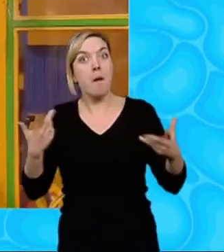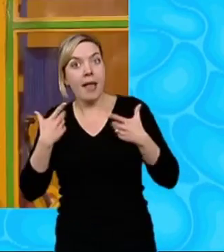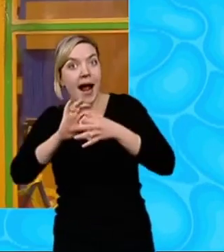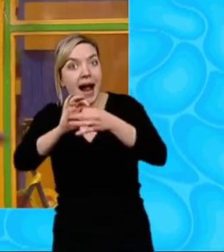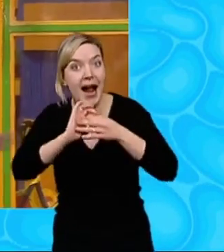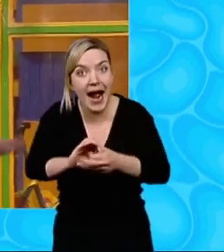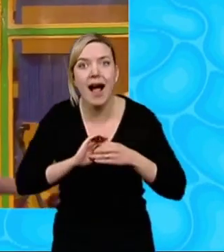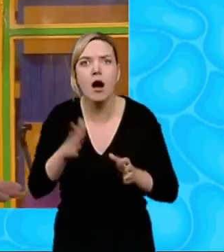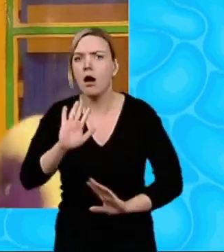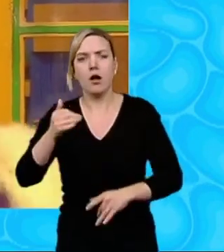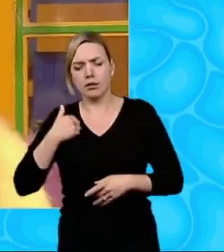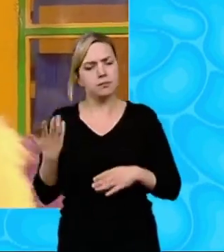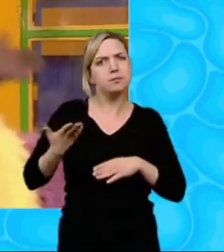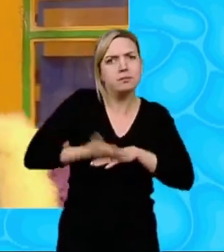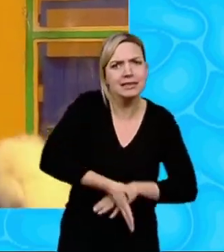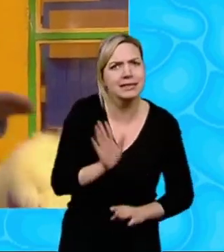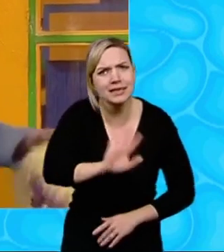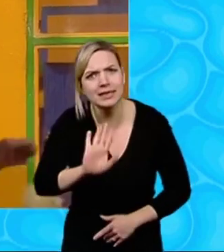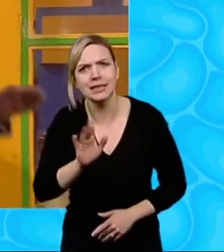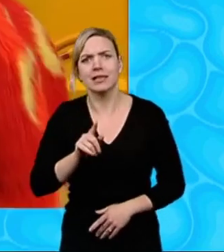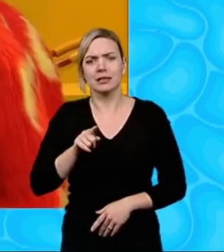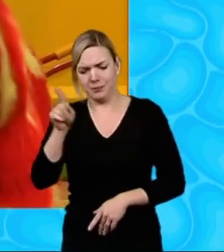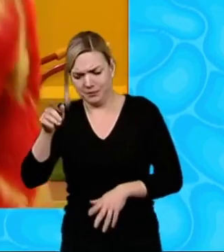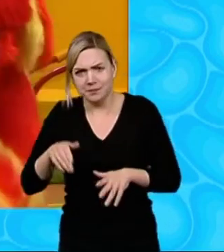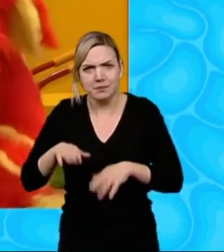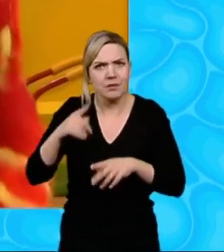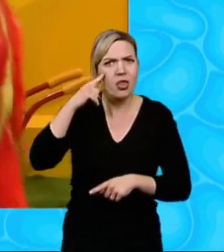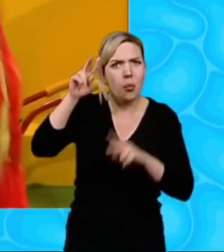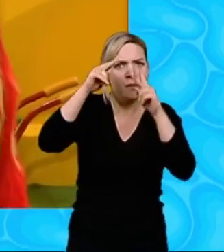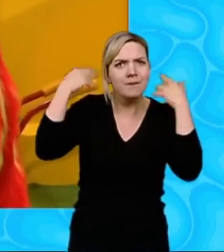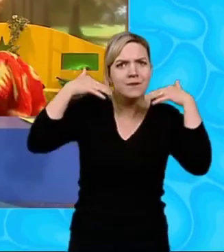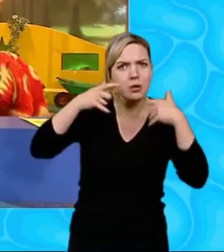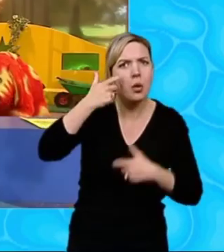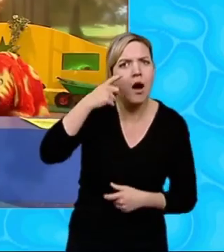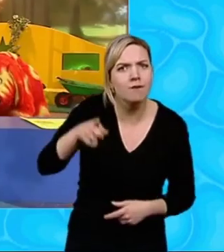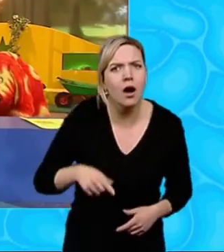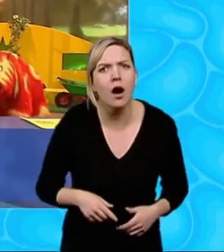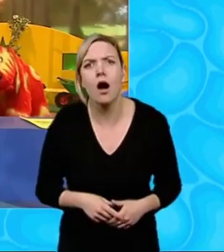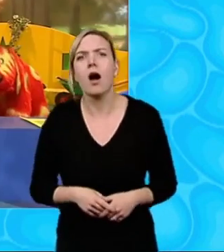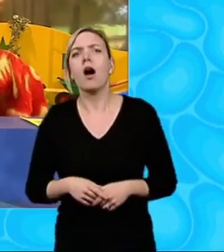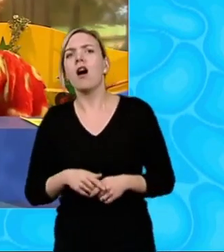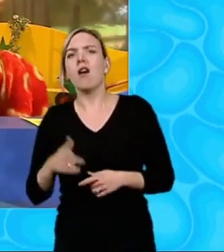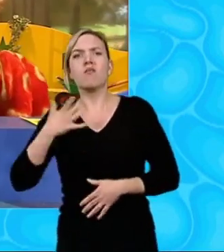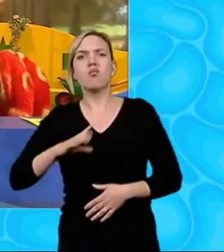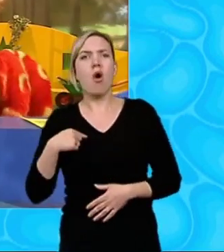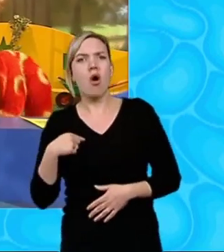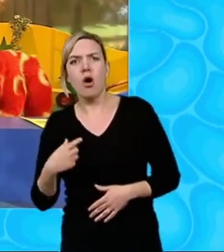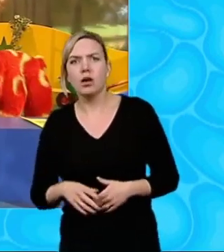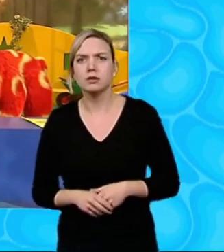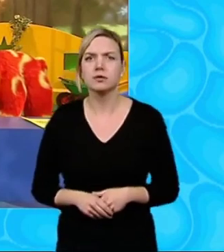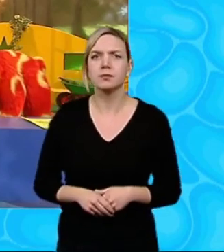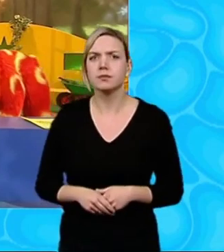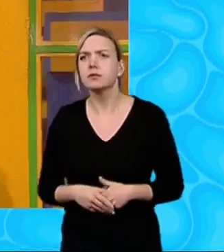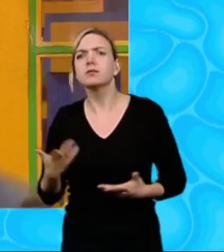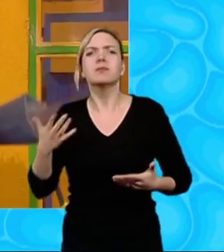No, no, no, I'm busy I thought Fizz was looking after you both Oh, yeah, she didn't want to Oh, Fizz, Fizz What is it,